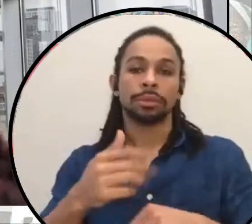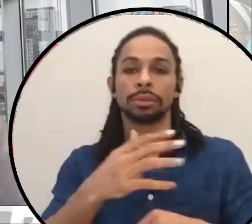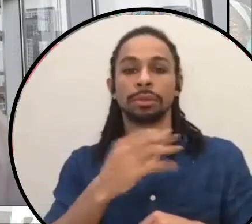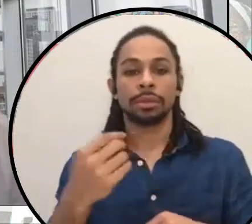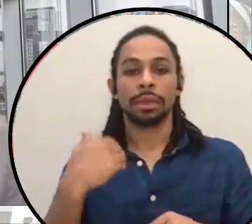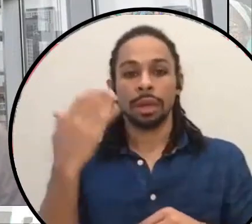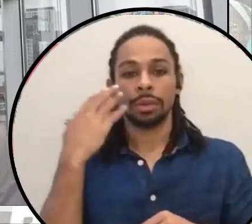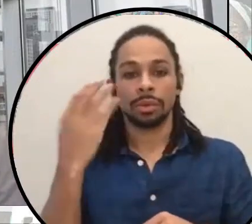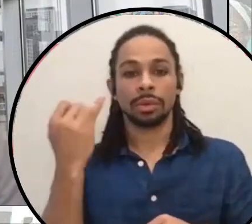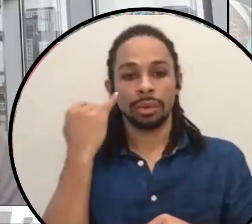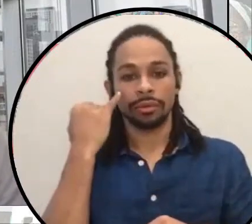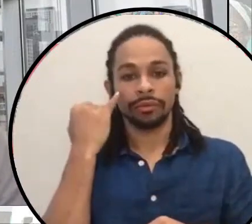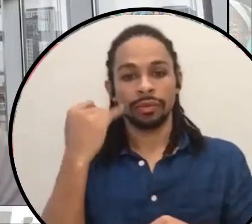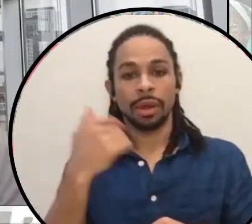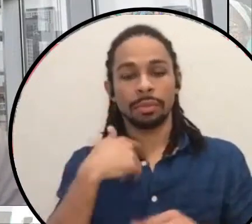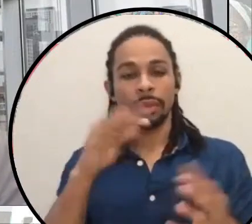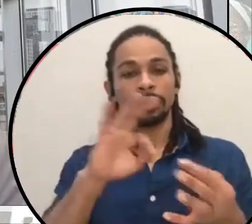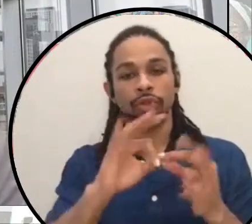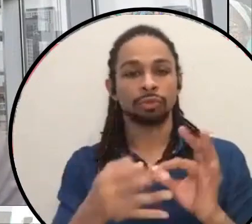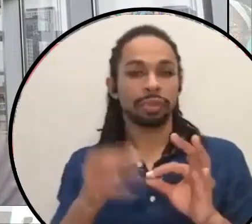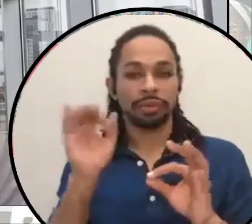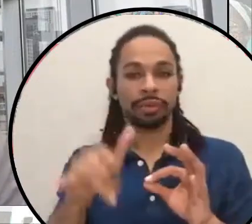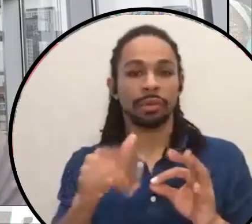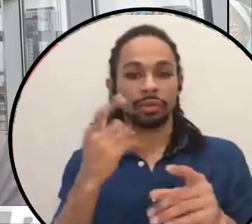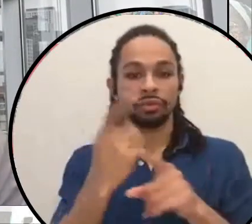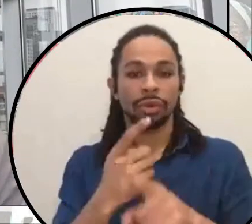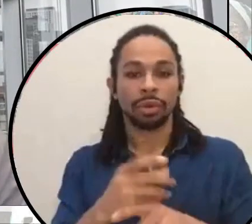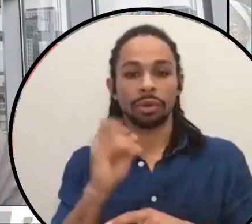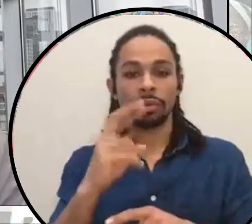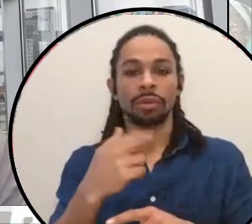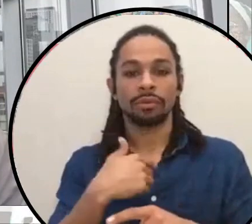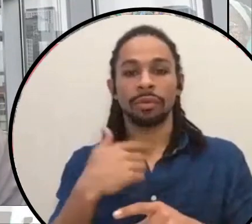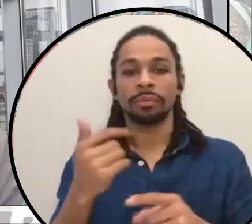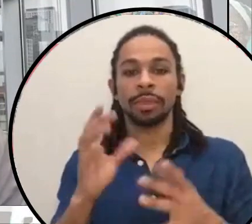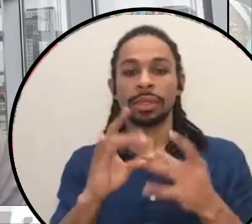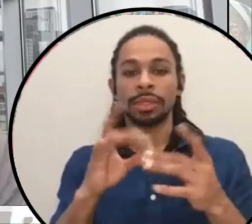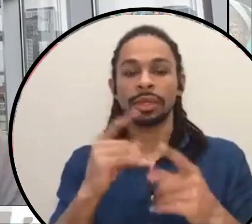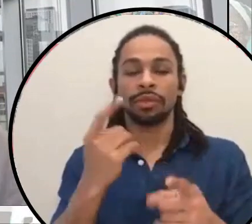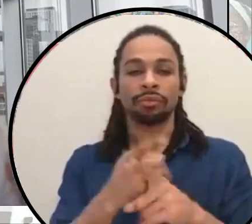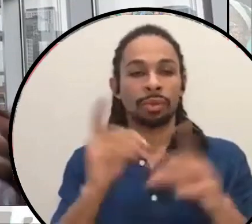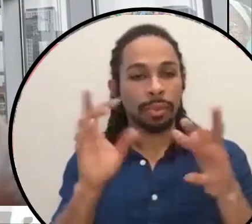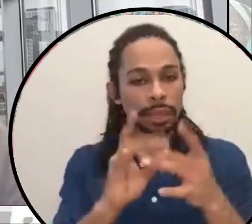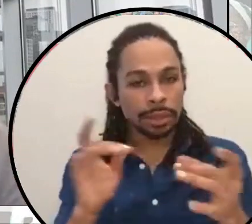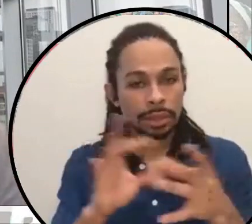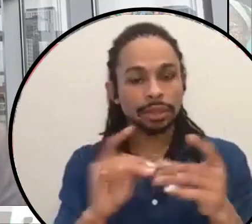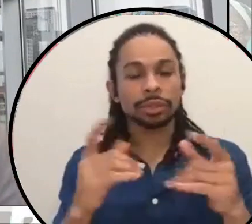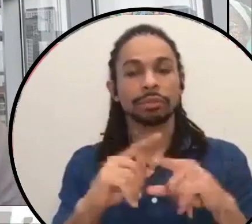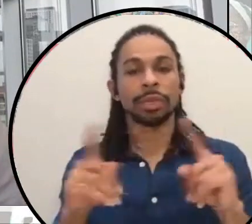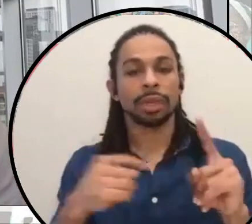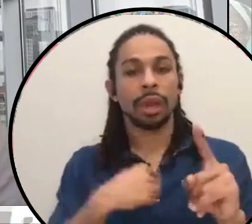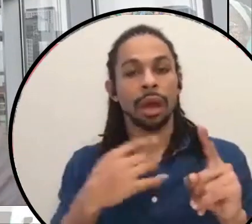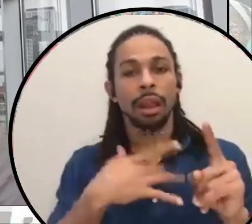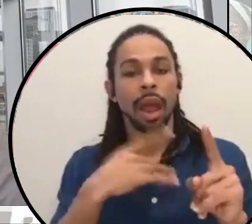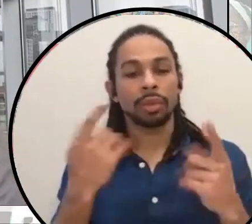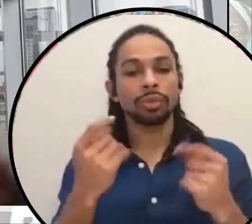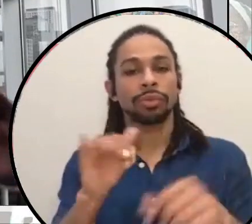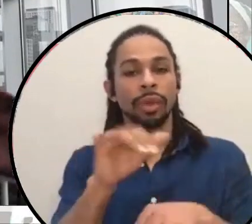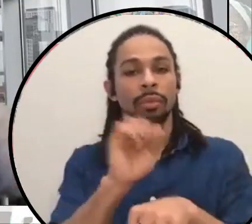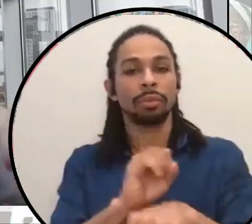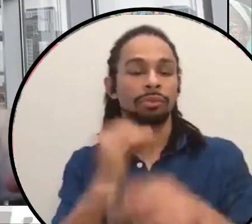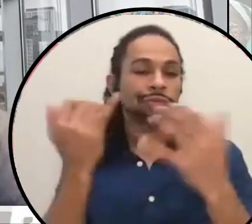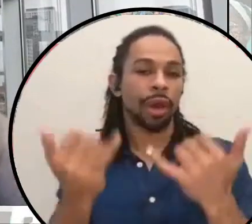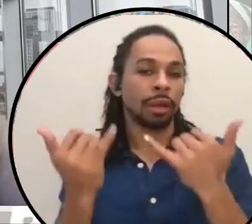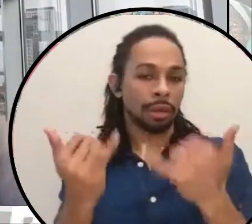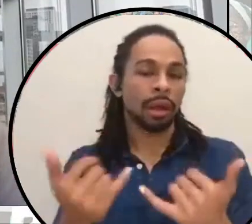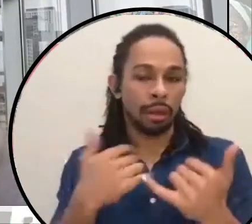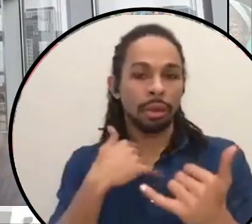if I'm interpreting incorrectly or if I'm getting the right message, but, um, you know, I, I like to do the work right now. like to get in the field. I'm